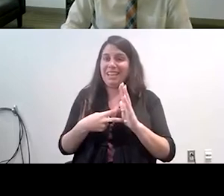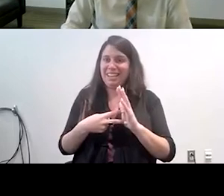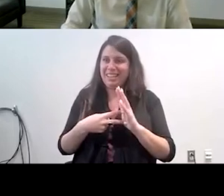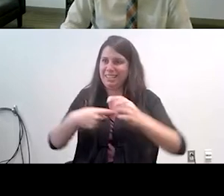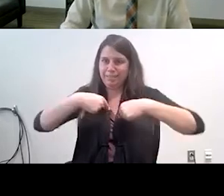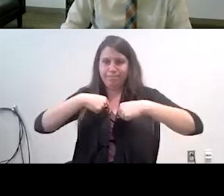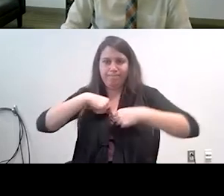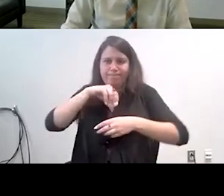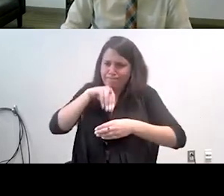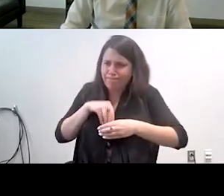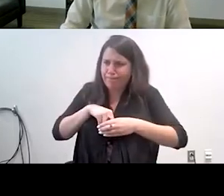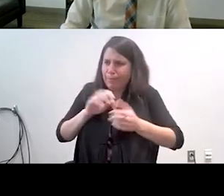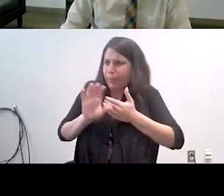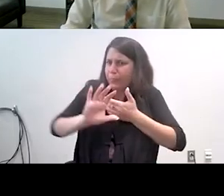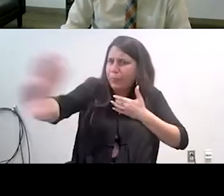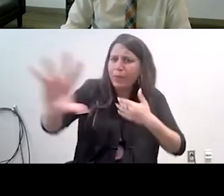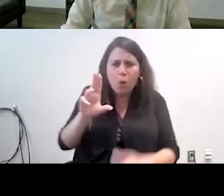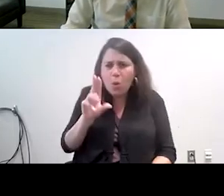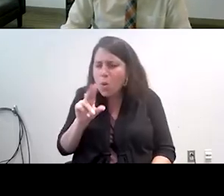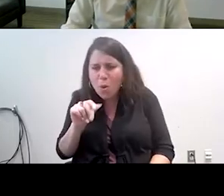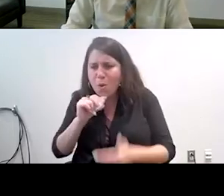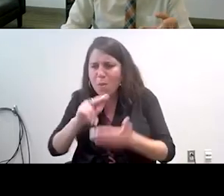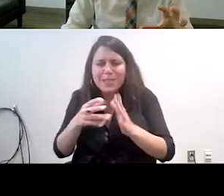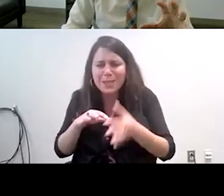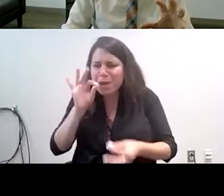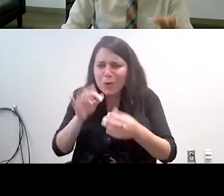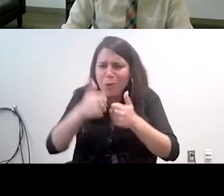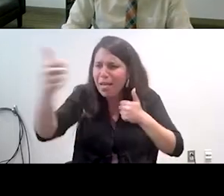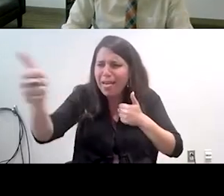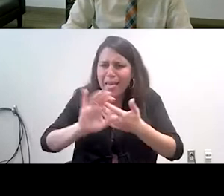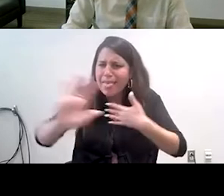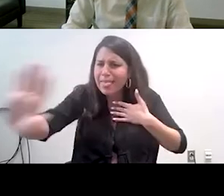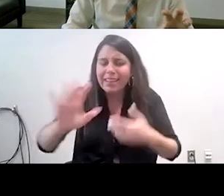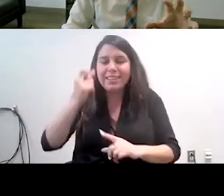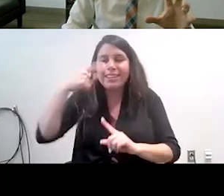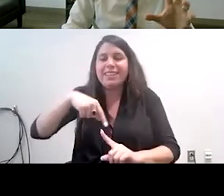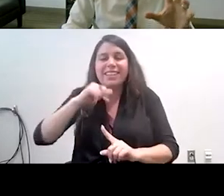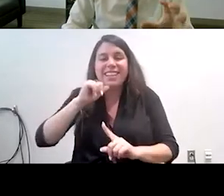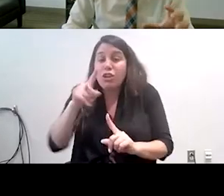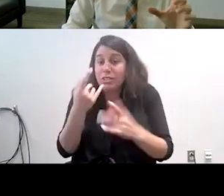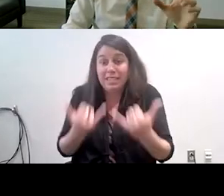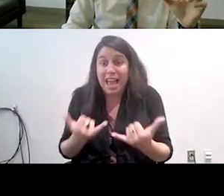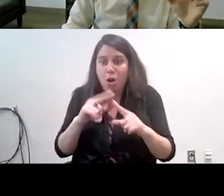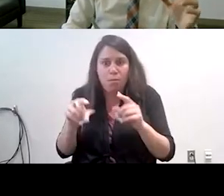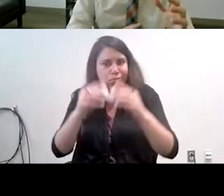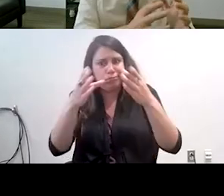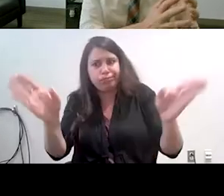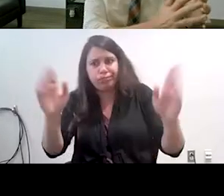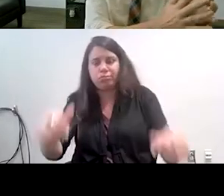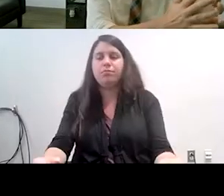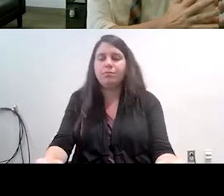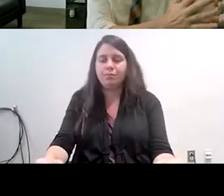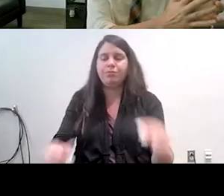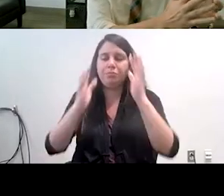know social distancing doesn't mean spiritual distancing and that's not just now because when